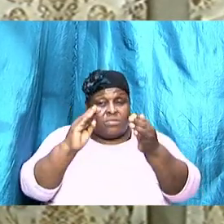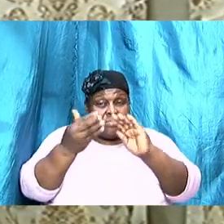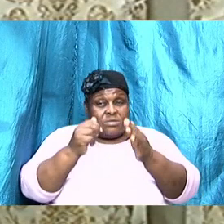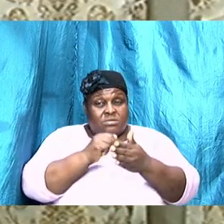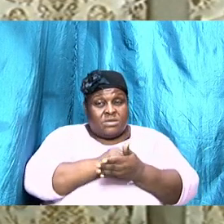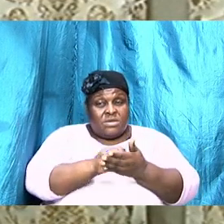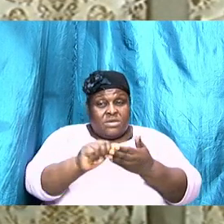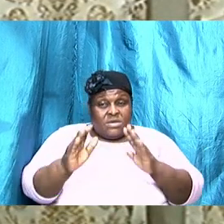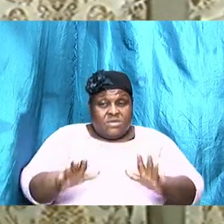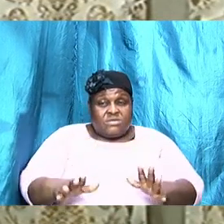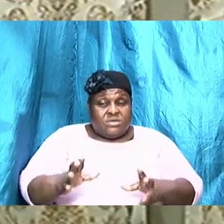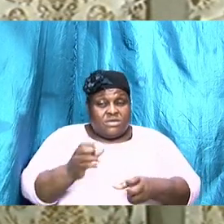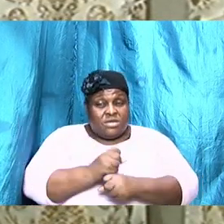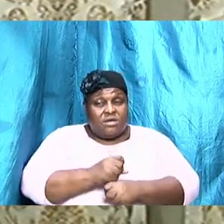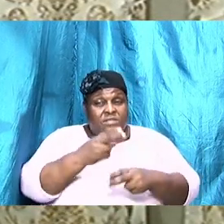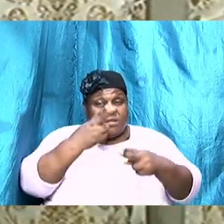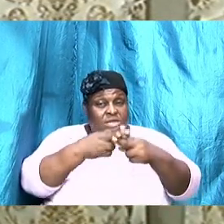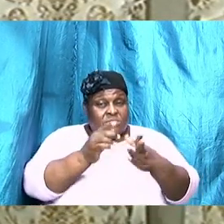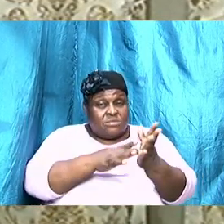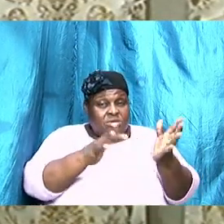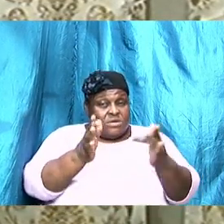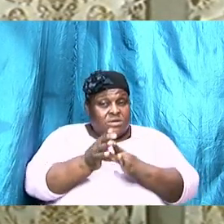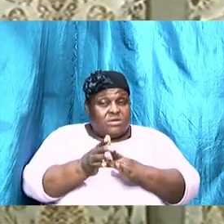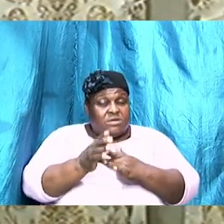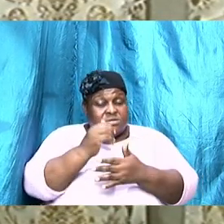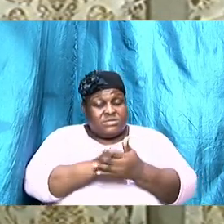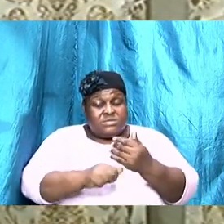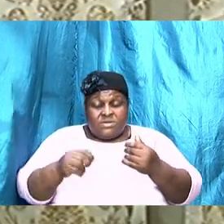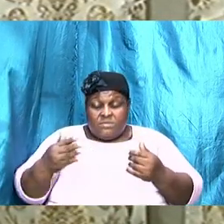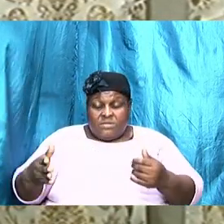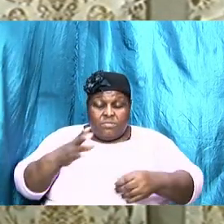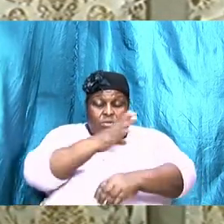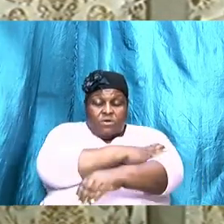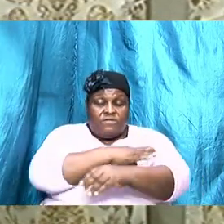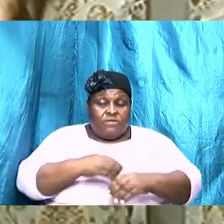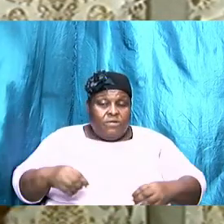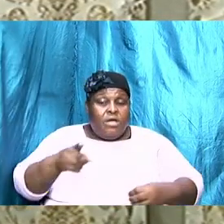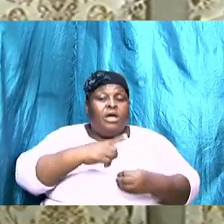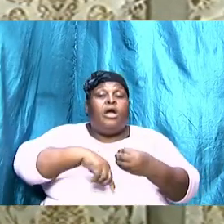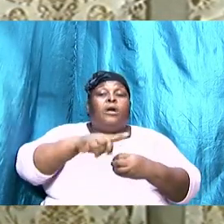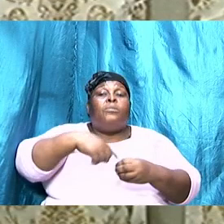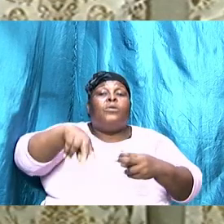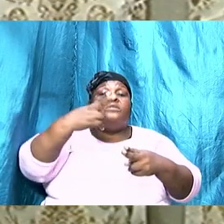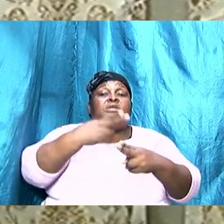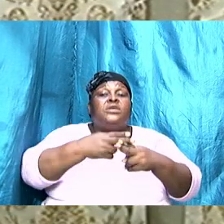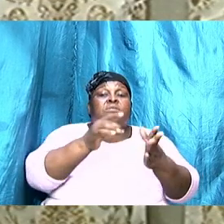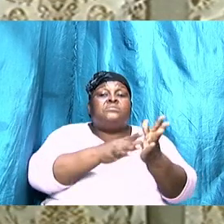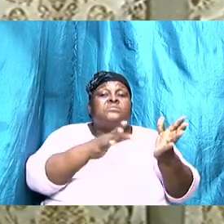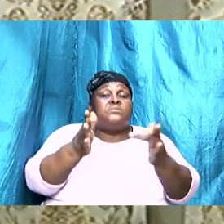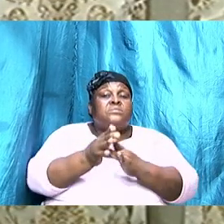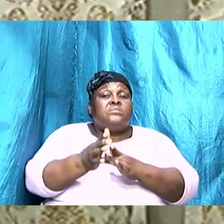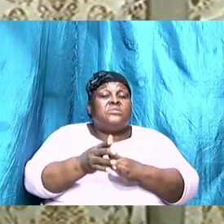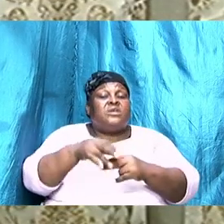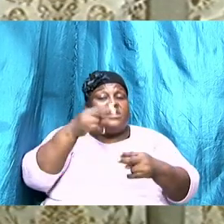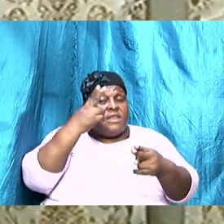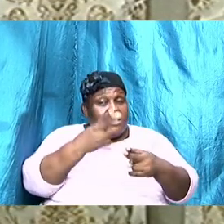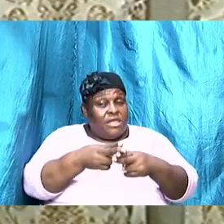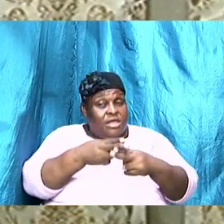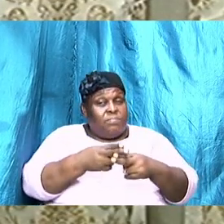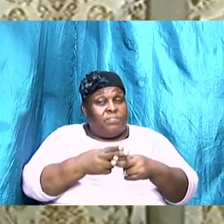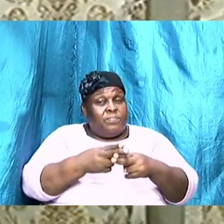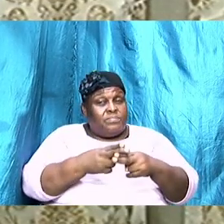there is something powerful about the name as we all know that's a study all by itself and the name